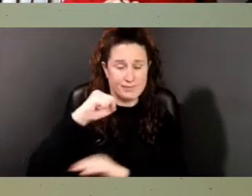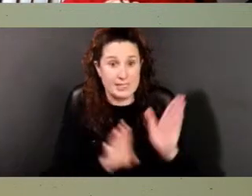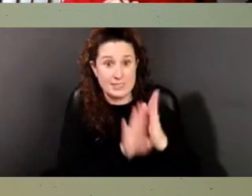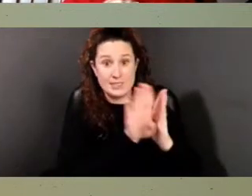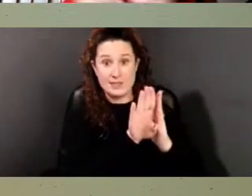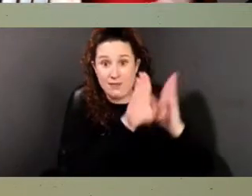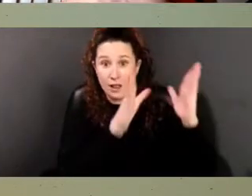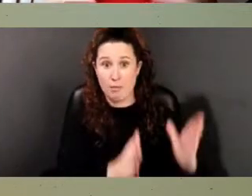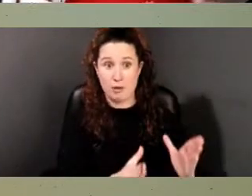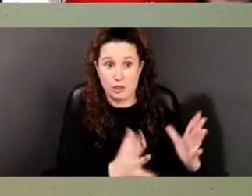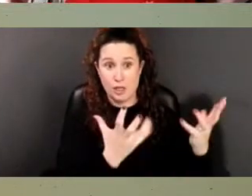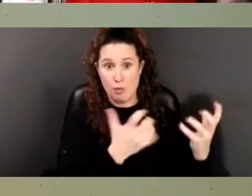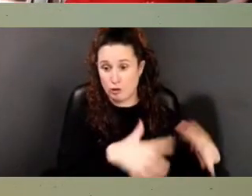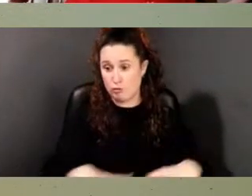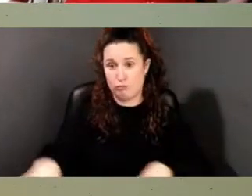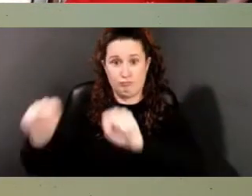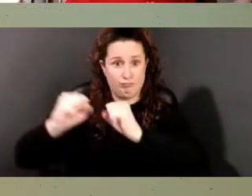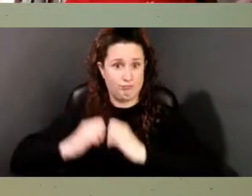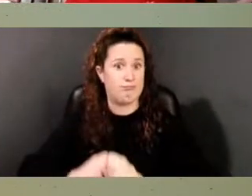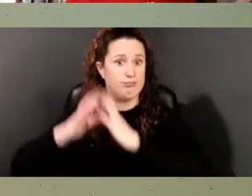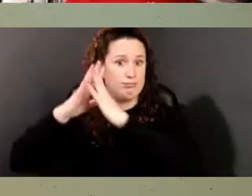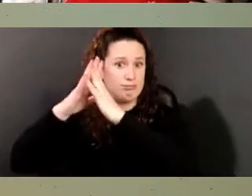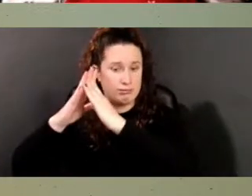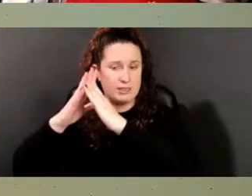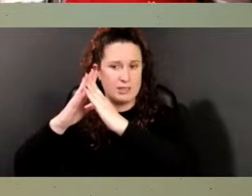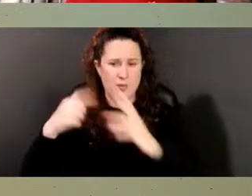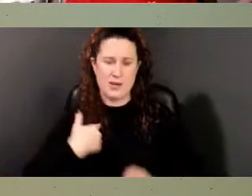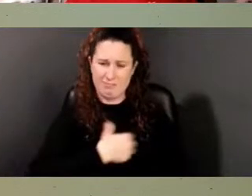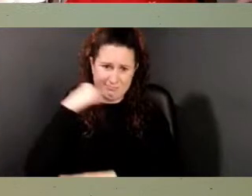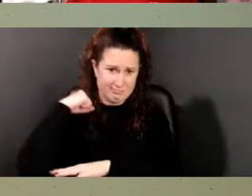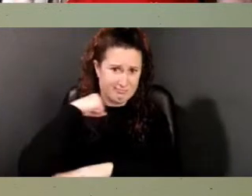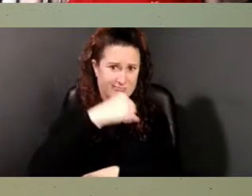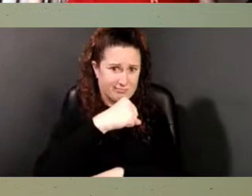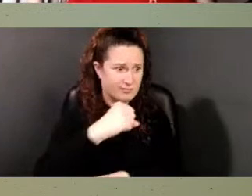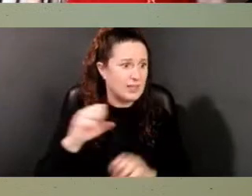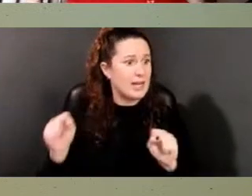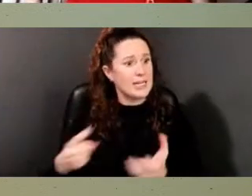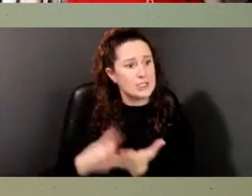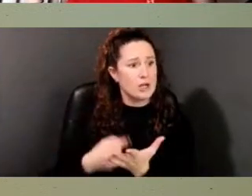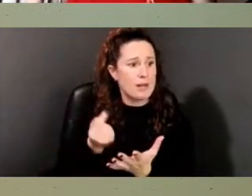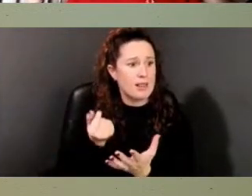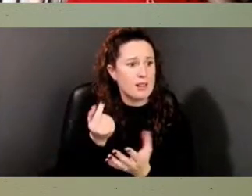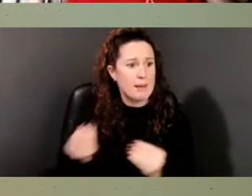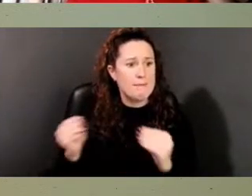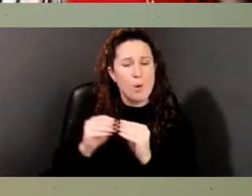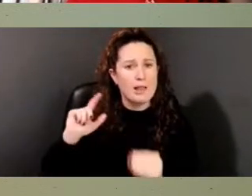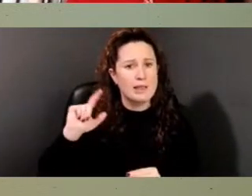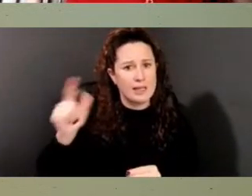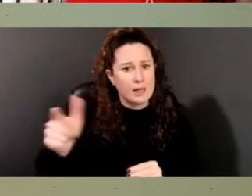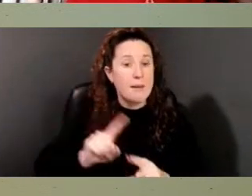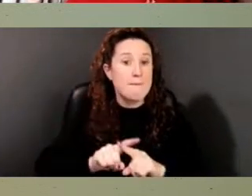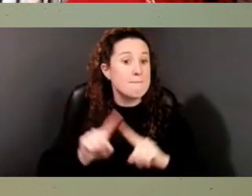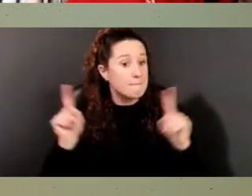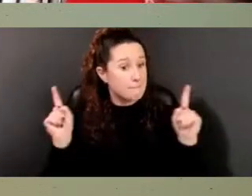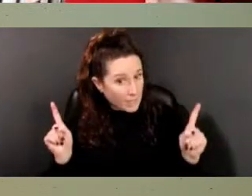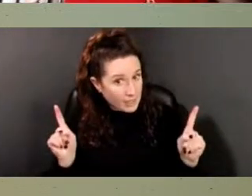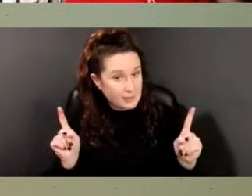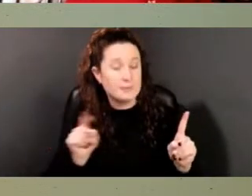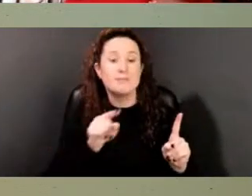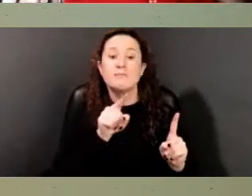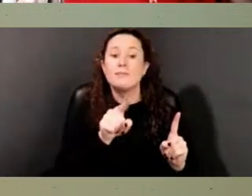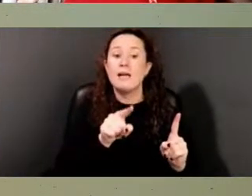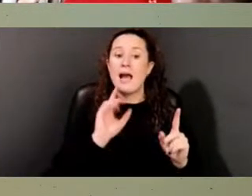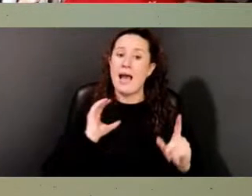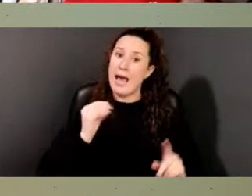that's what's happening. I can talk about this a little, a little later, but I'll just say this. As these burial, as our